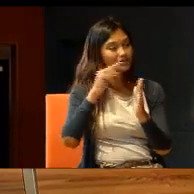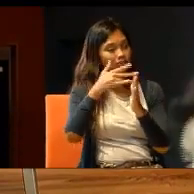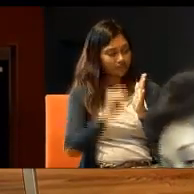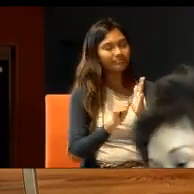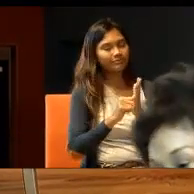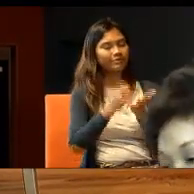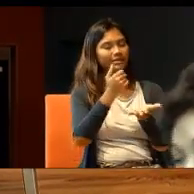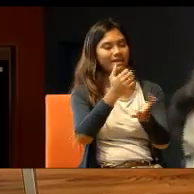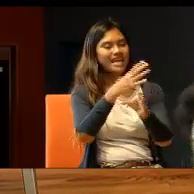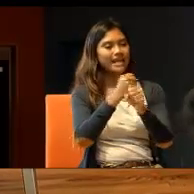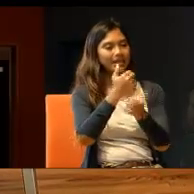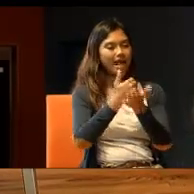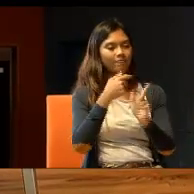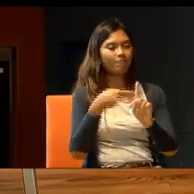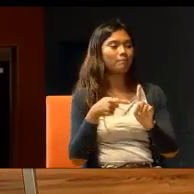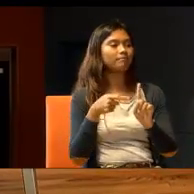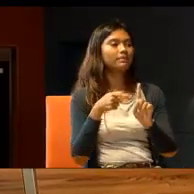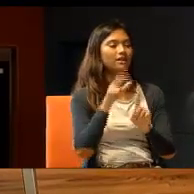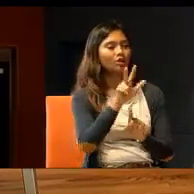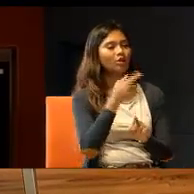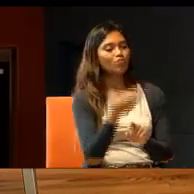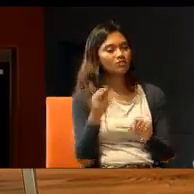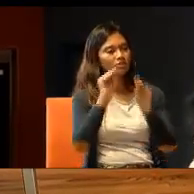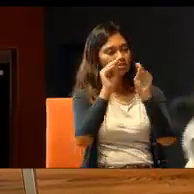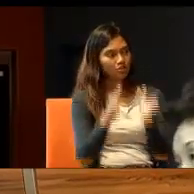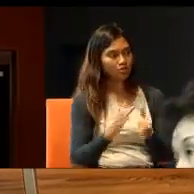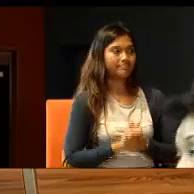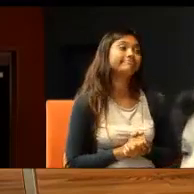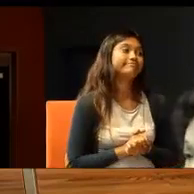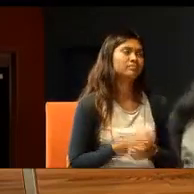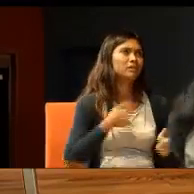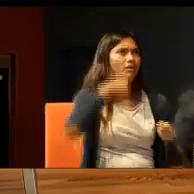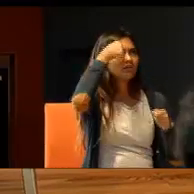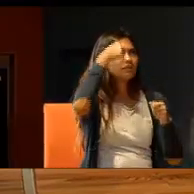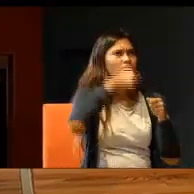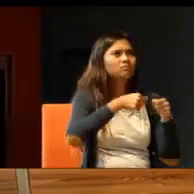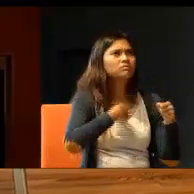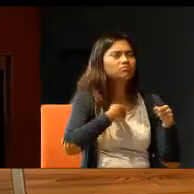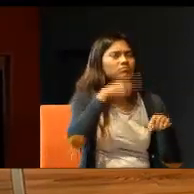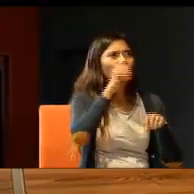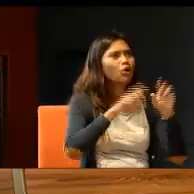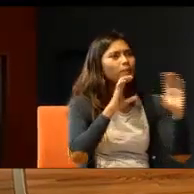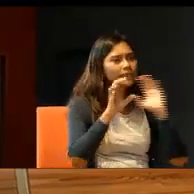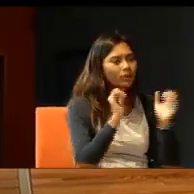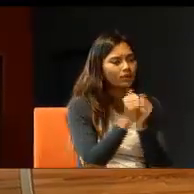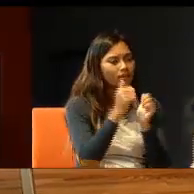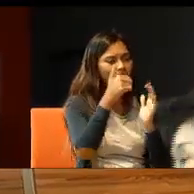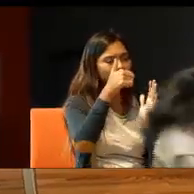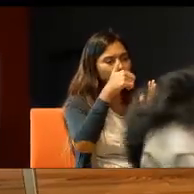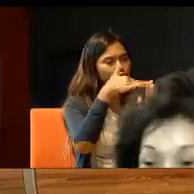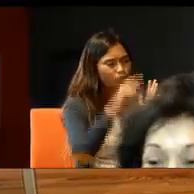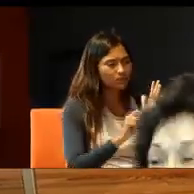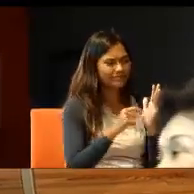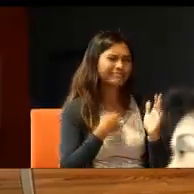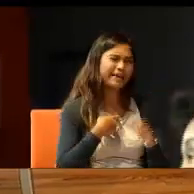I remember, I couldn't communicate with them. I should have learned, some sign language. But I